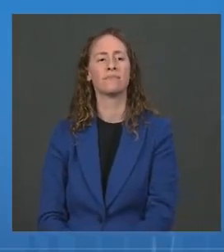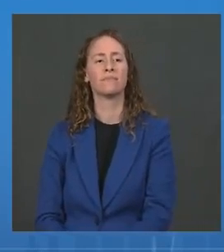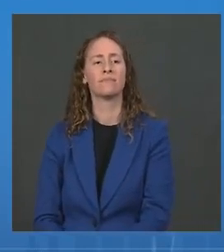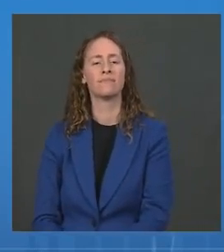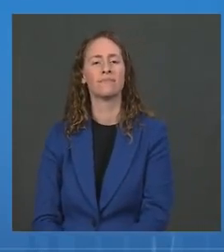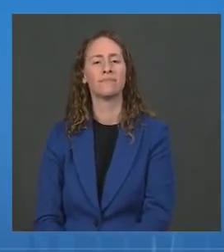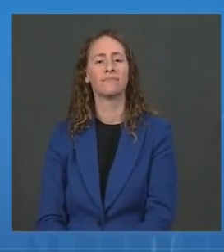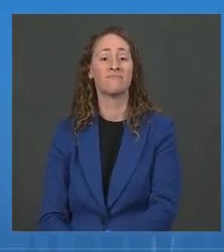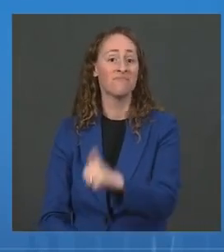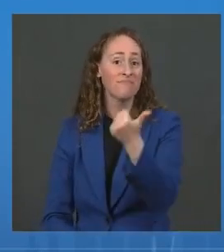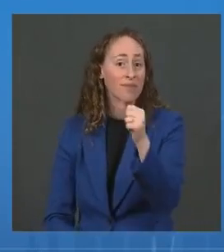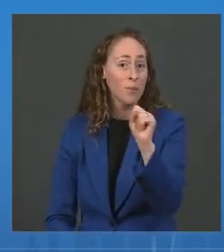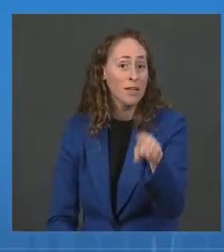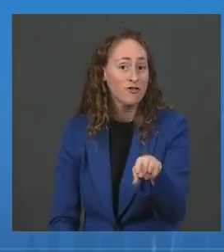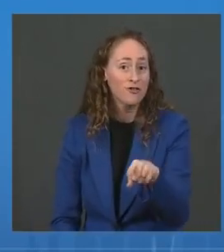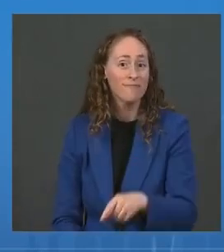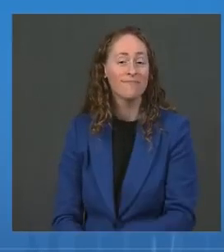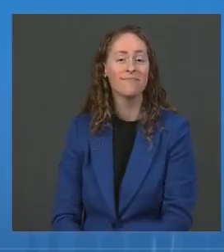Josh Wingrove at Bloomberg.